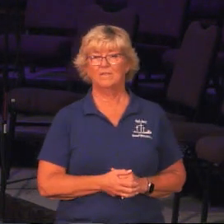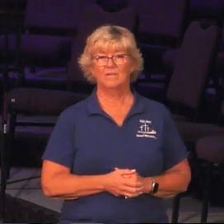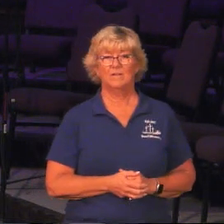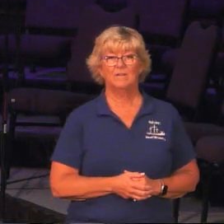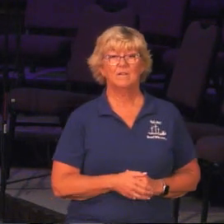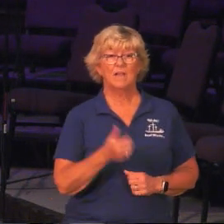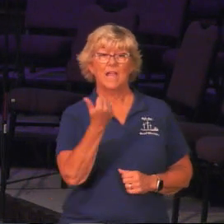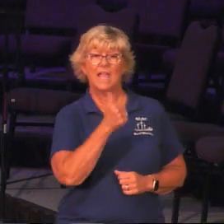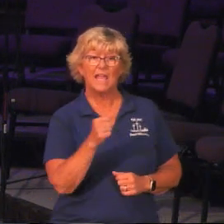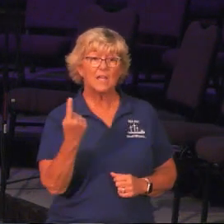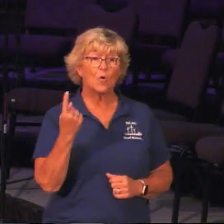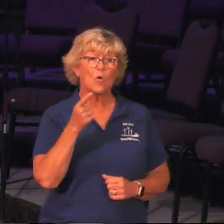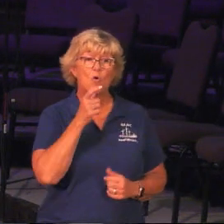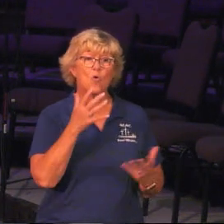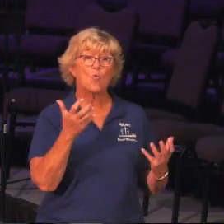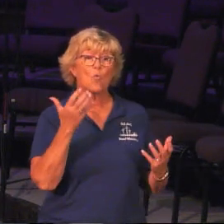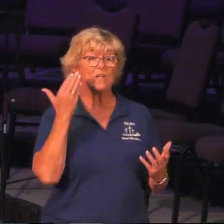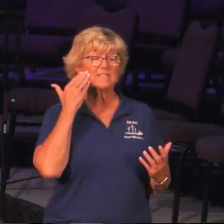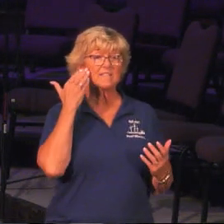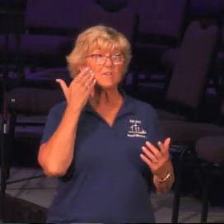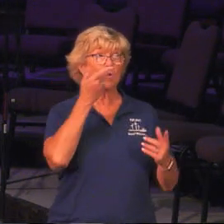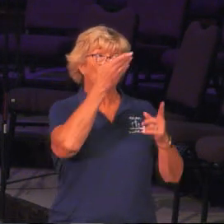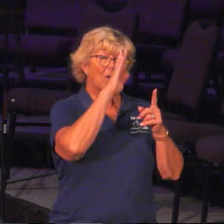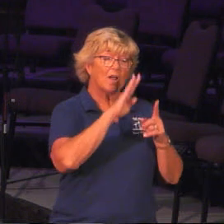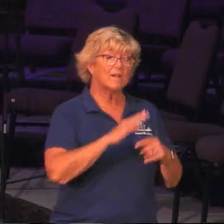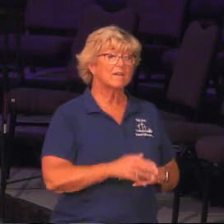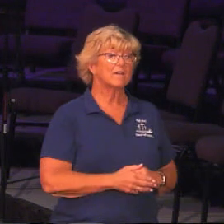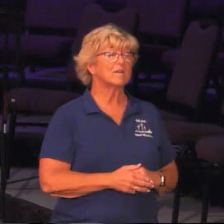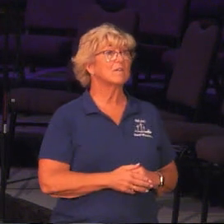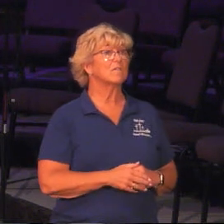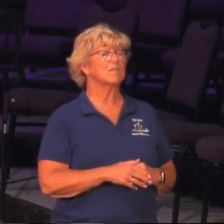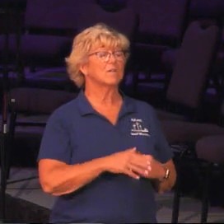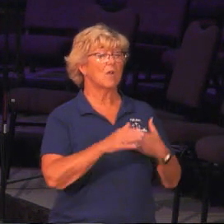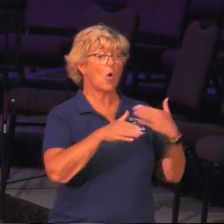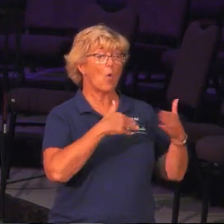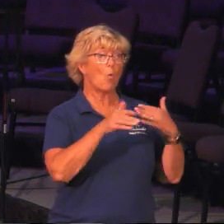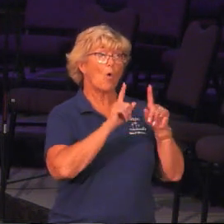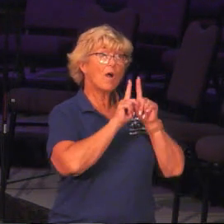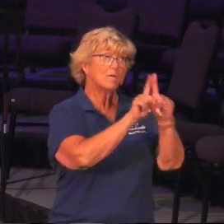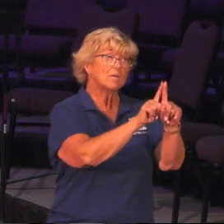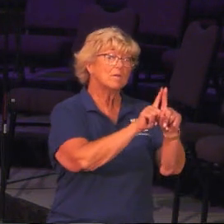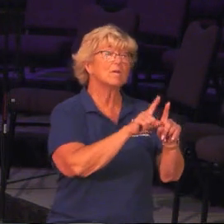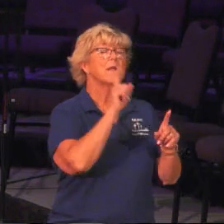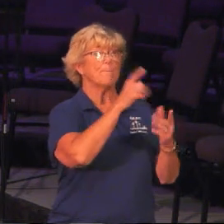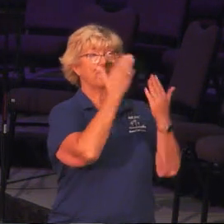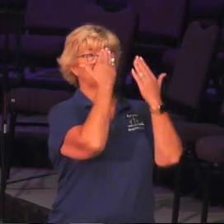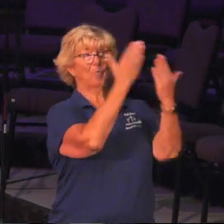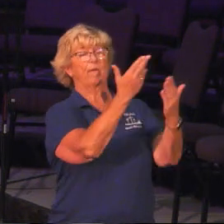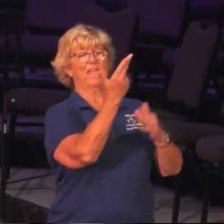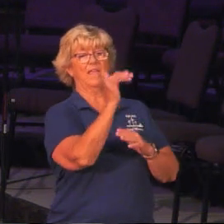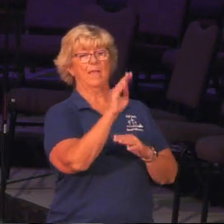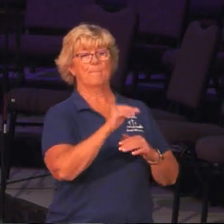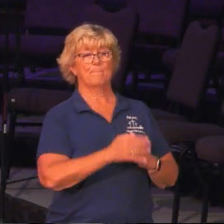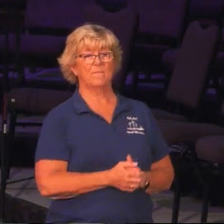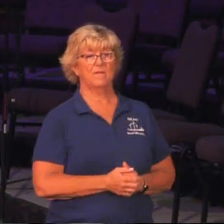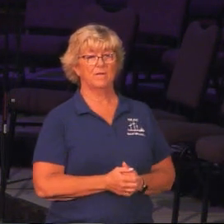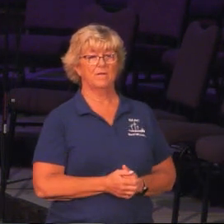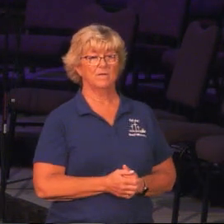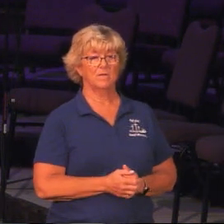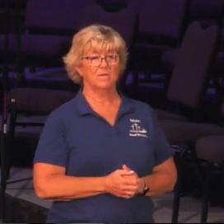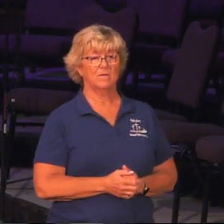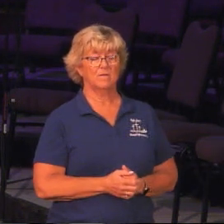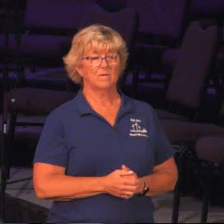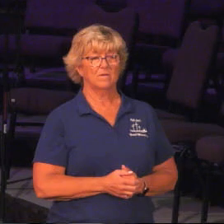Anyone who wants to know God, to walk closely with Him, must obey Him. So